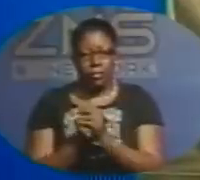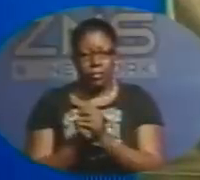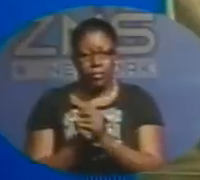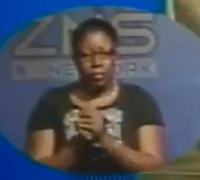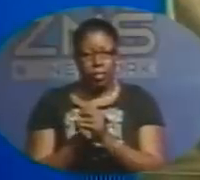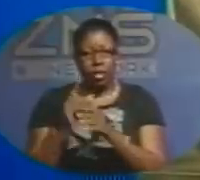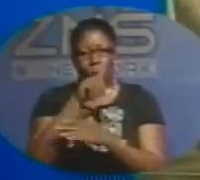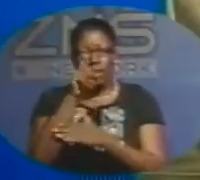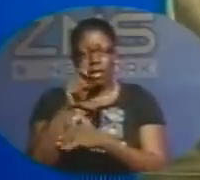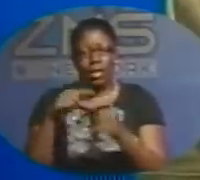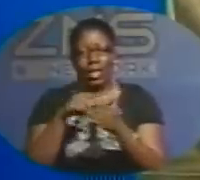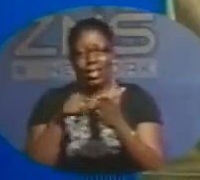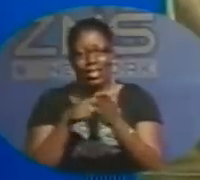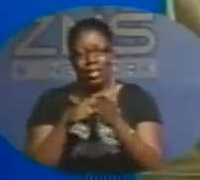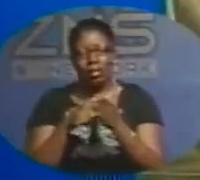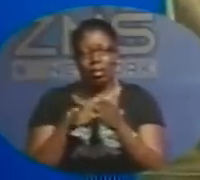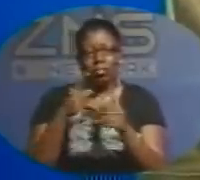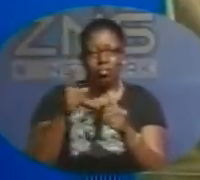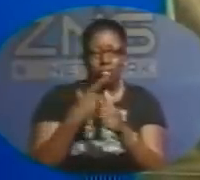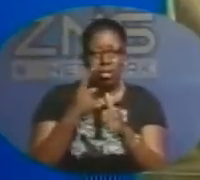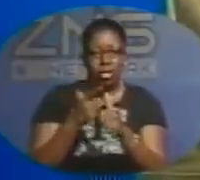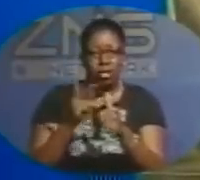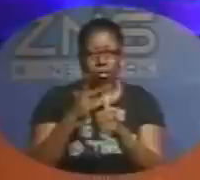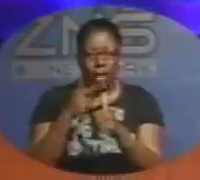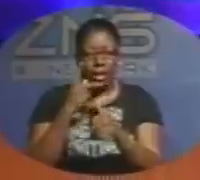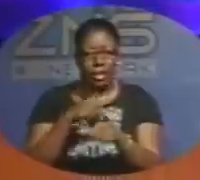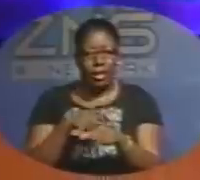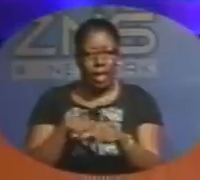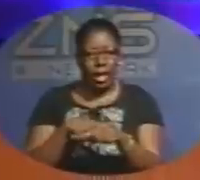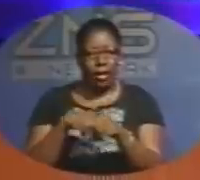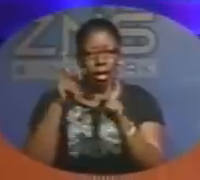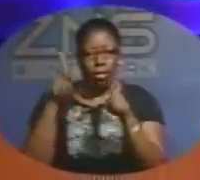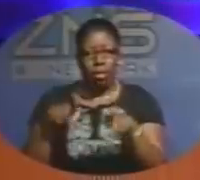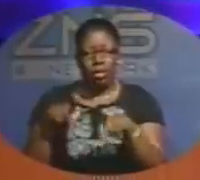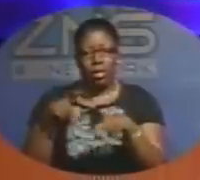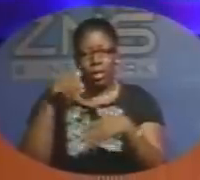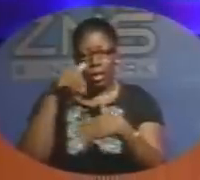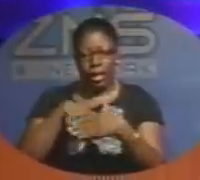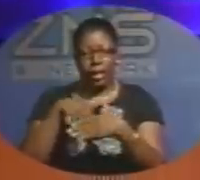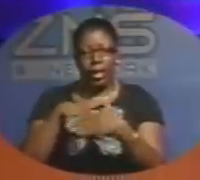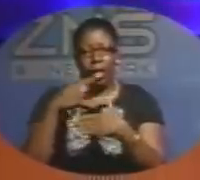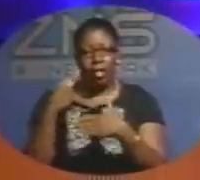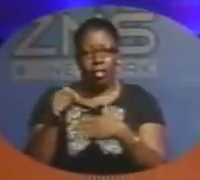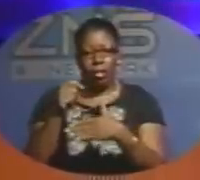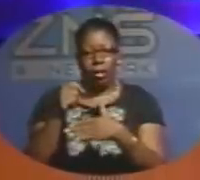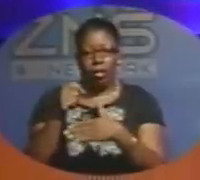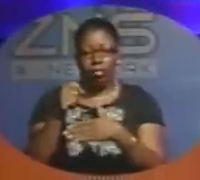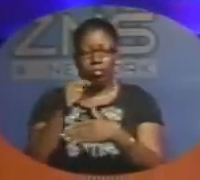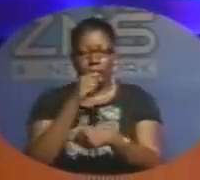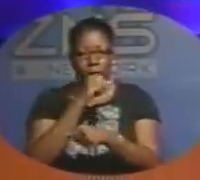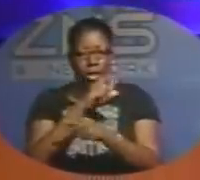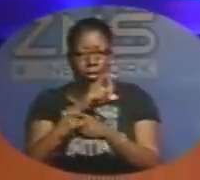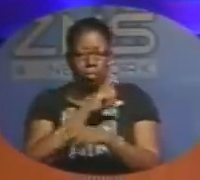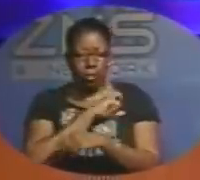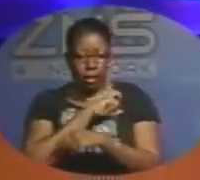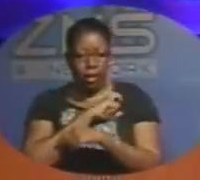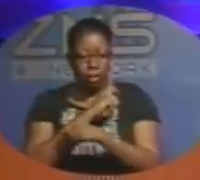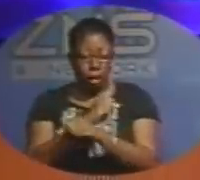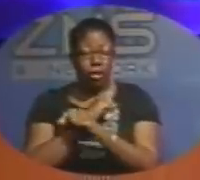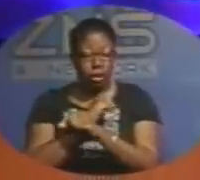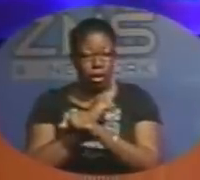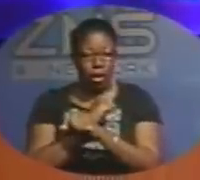the second time in as many months that a person in police custody has managed to escape and I know that after the